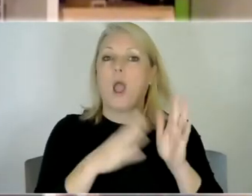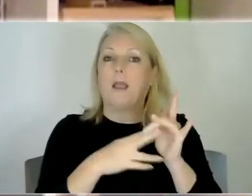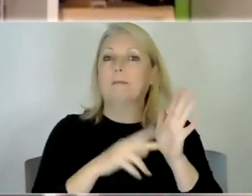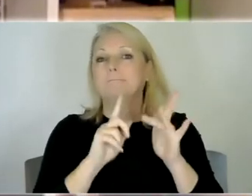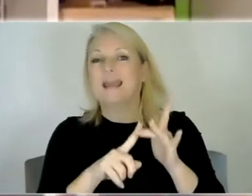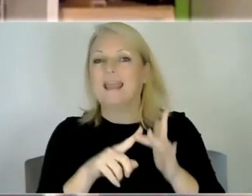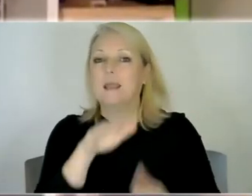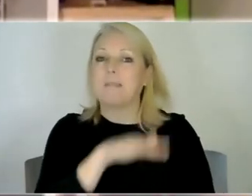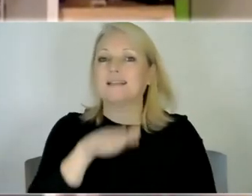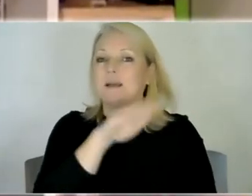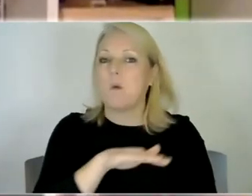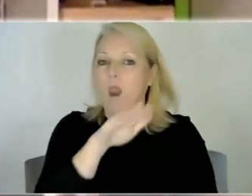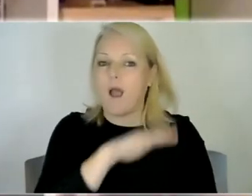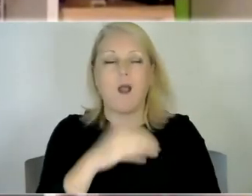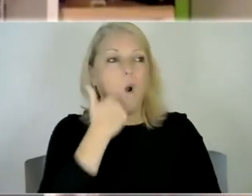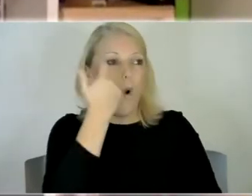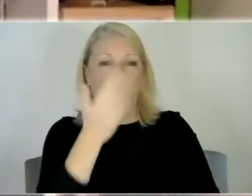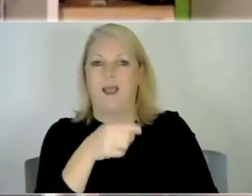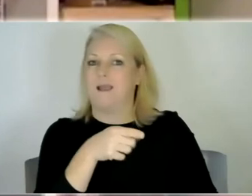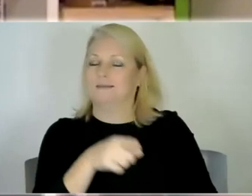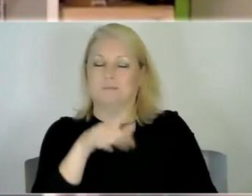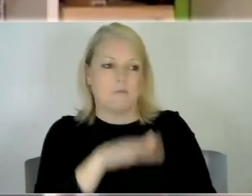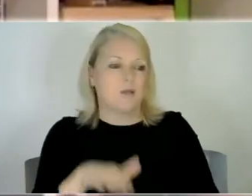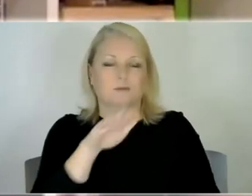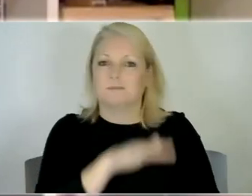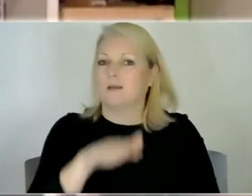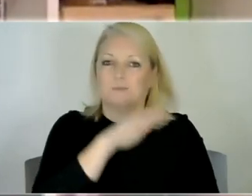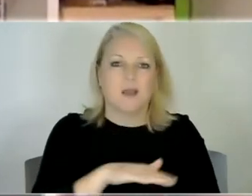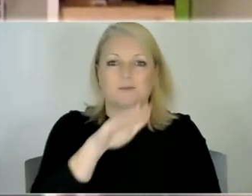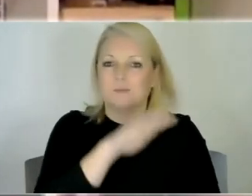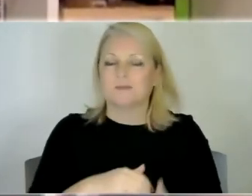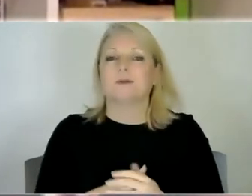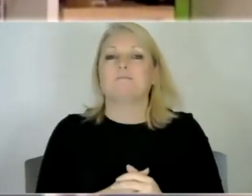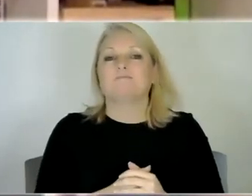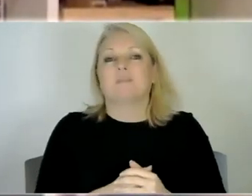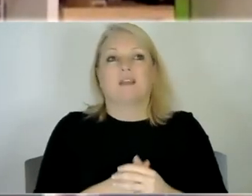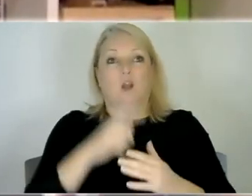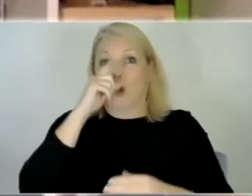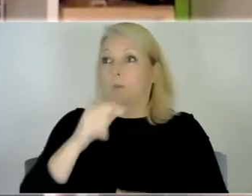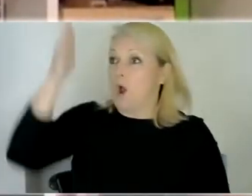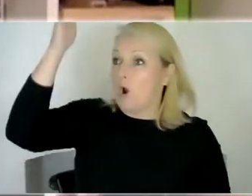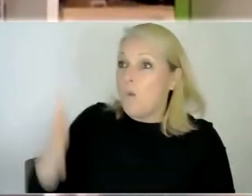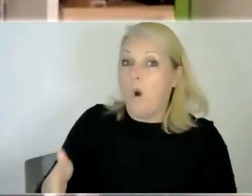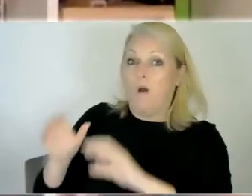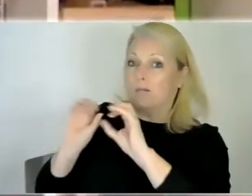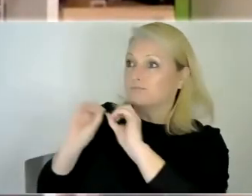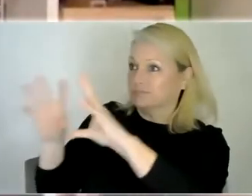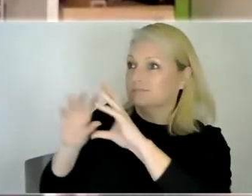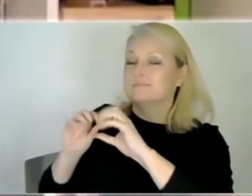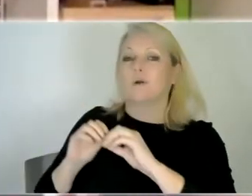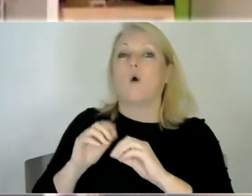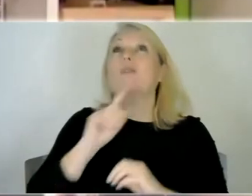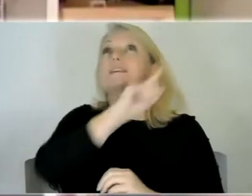he's constantly bouncing the ball off the walls the ceilings the windows the any any surface he can